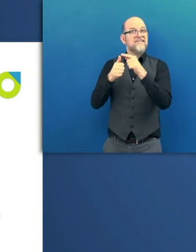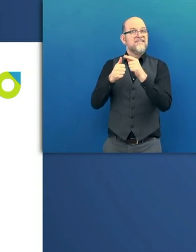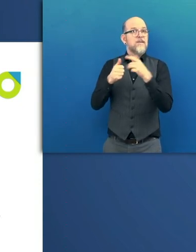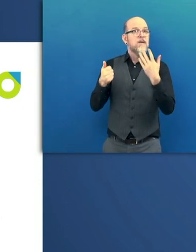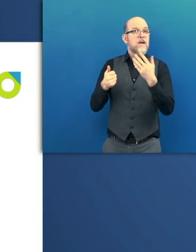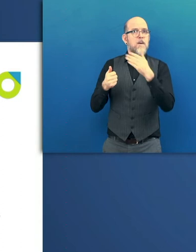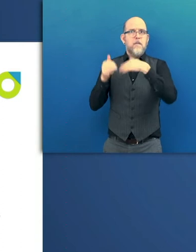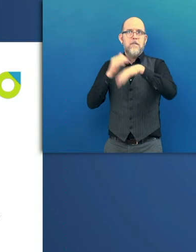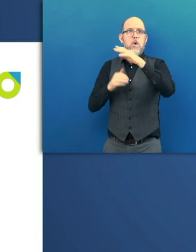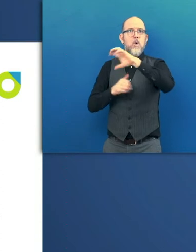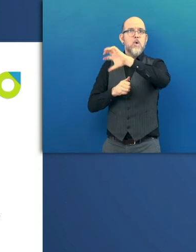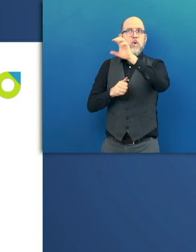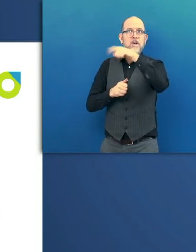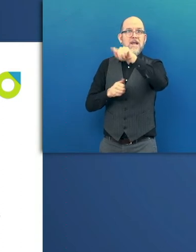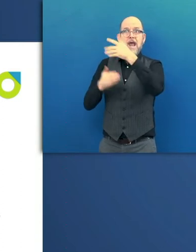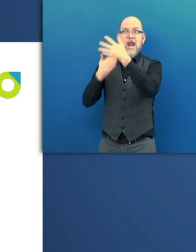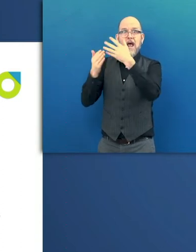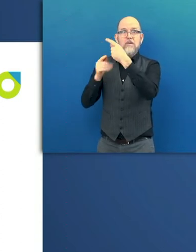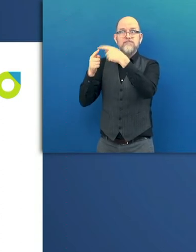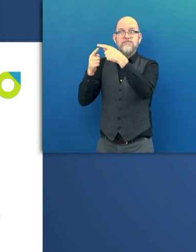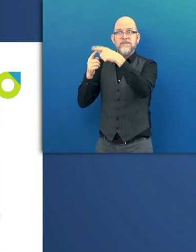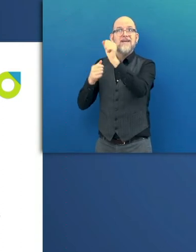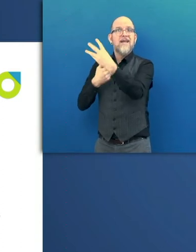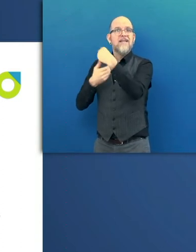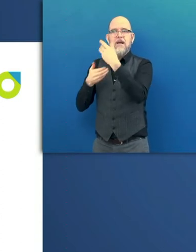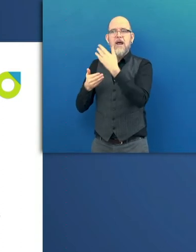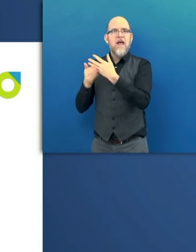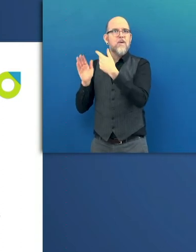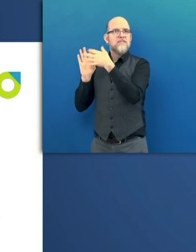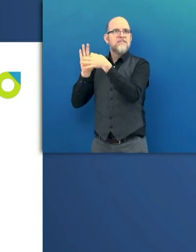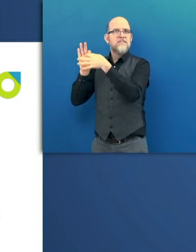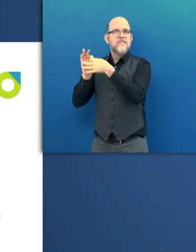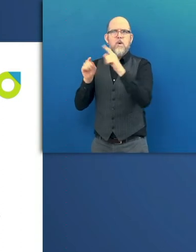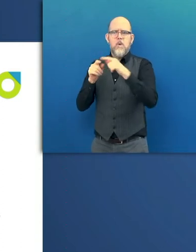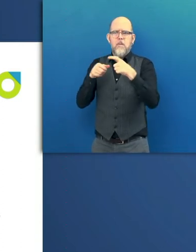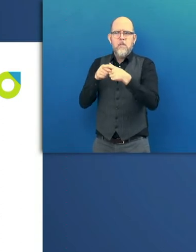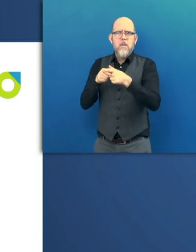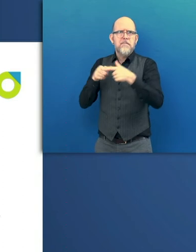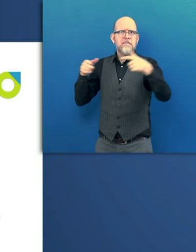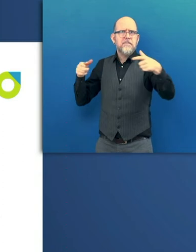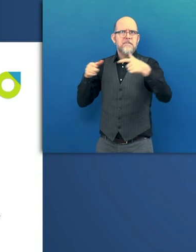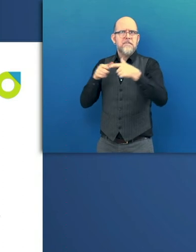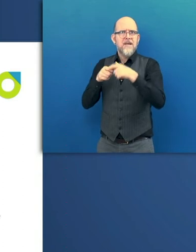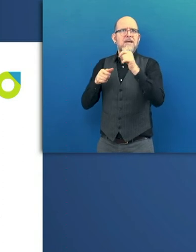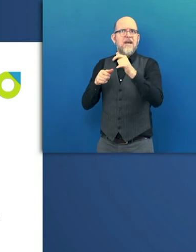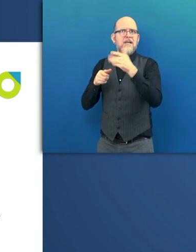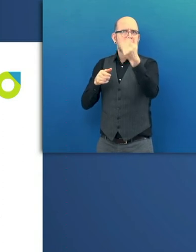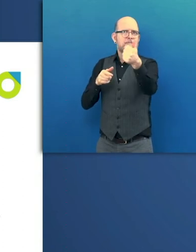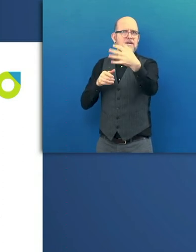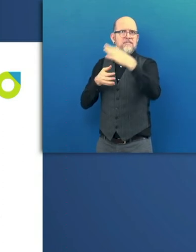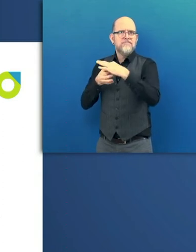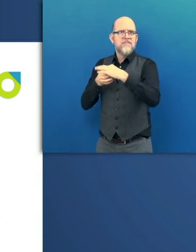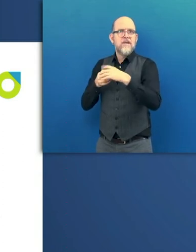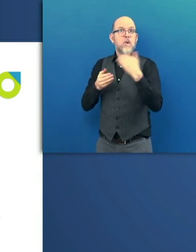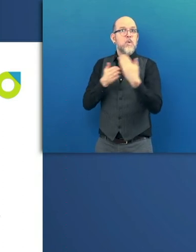-mandate capabilities. Secondly, it's scalability. So we wanted also something that is easy to